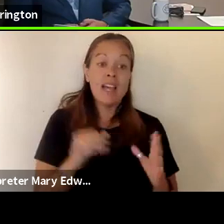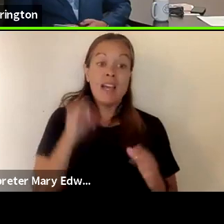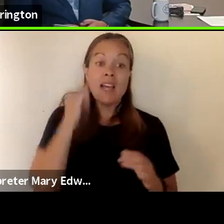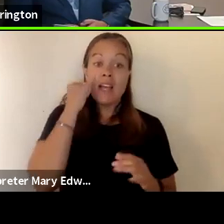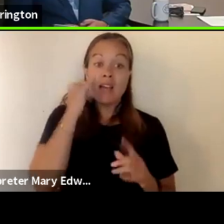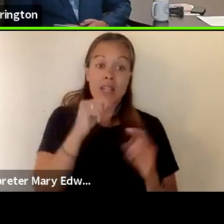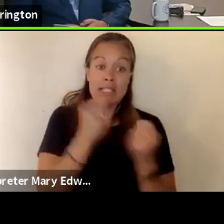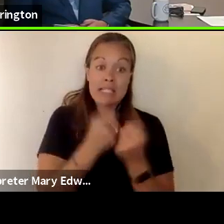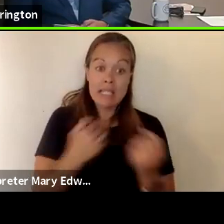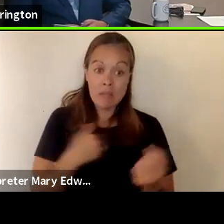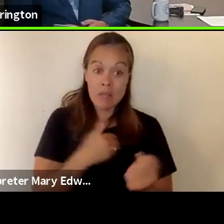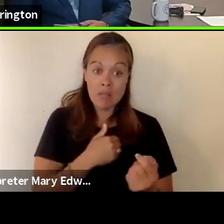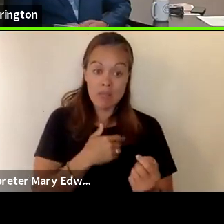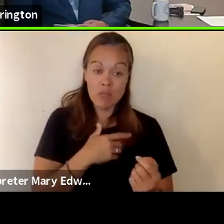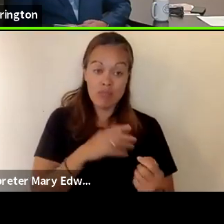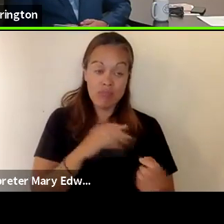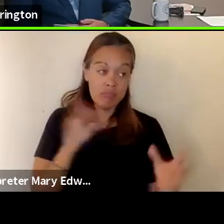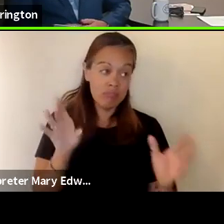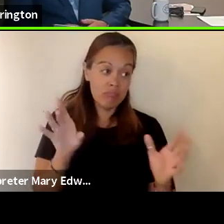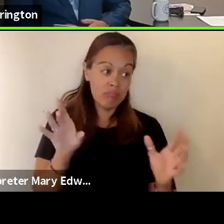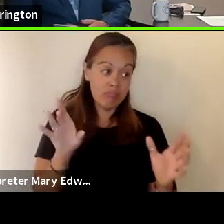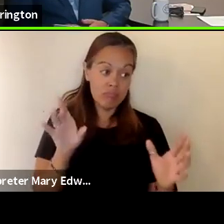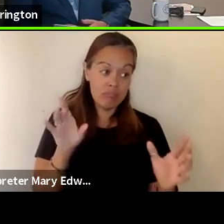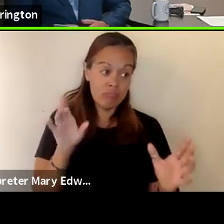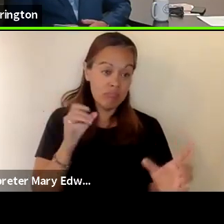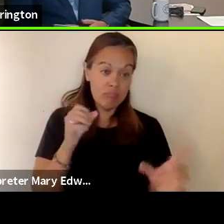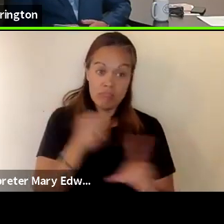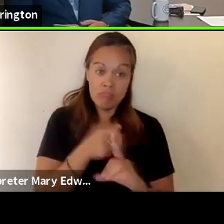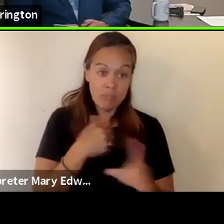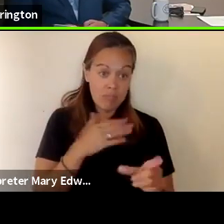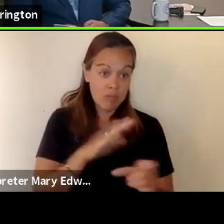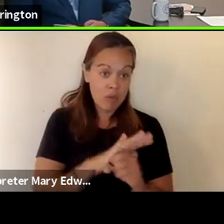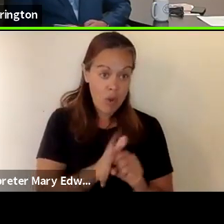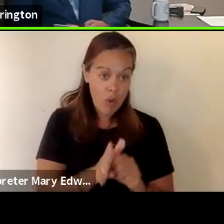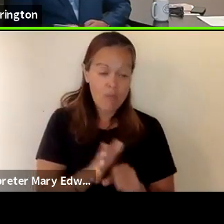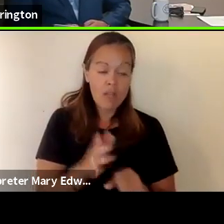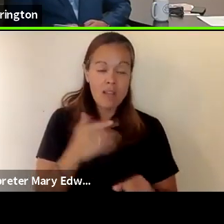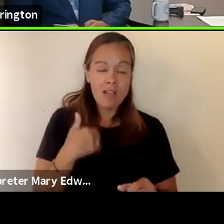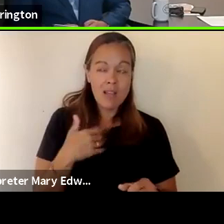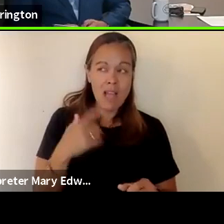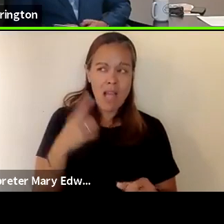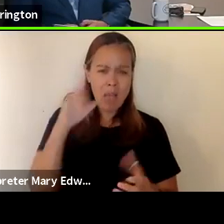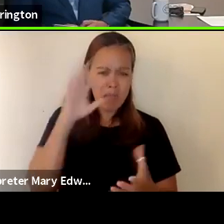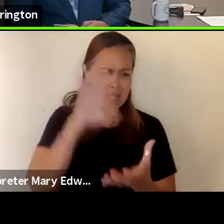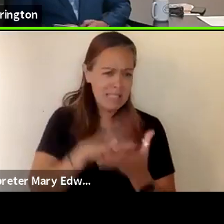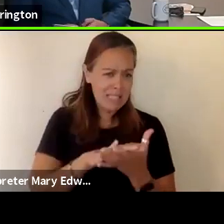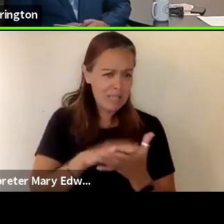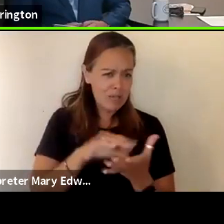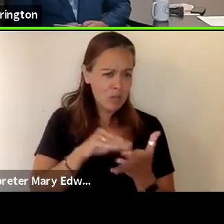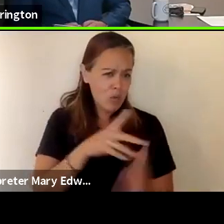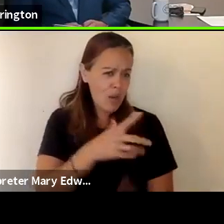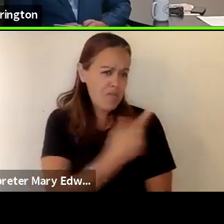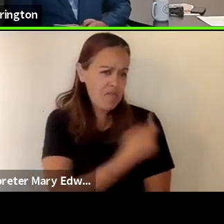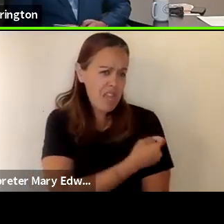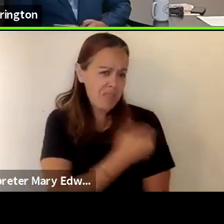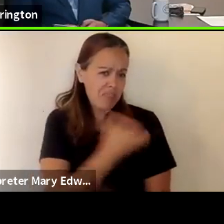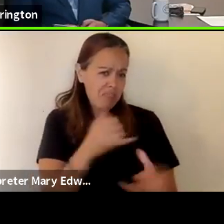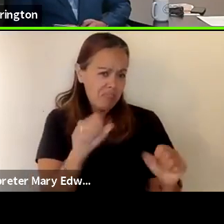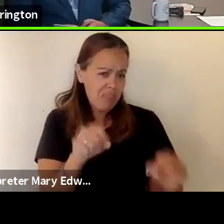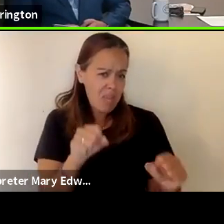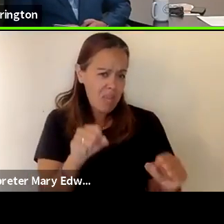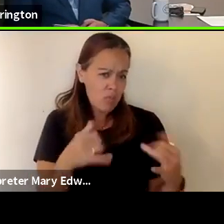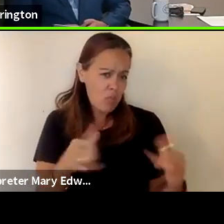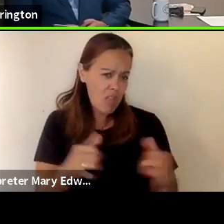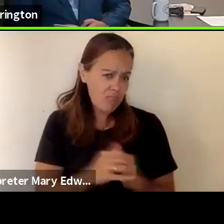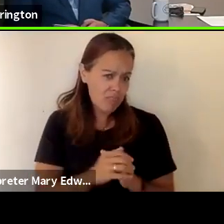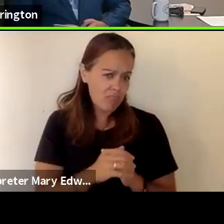active case if you're vaccinated i believe and the nurses can back me up on this the students that are vaccinated are still eligible to play